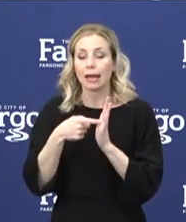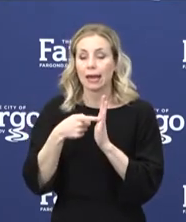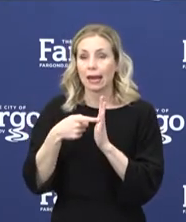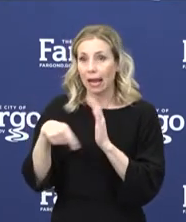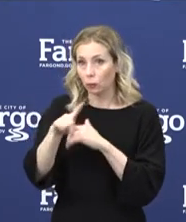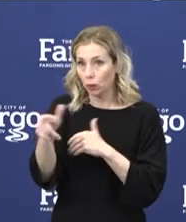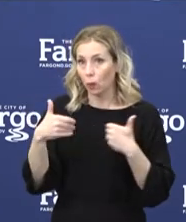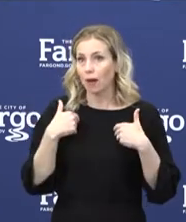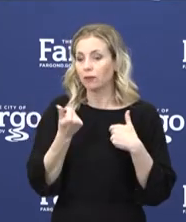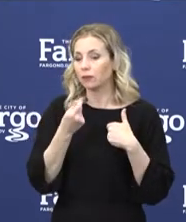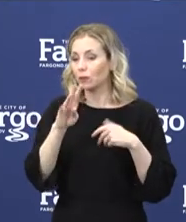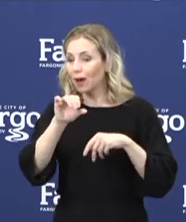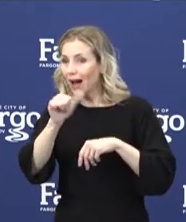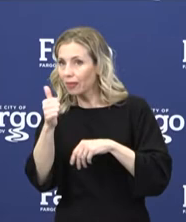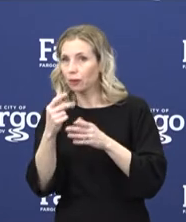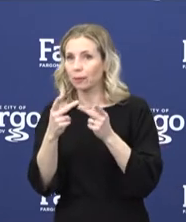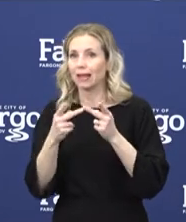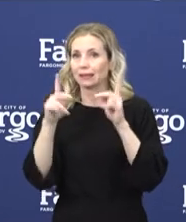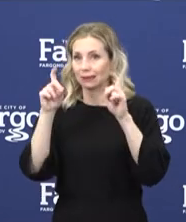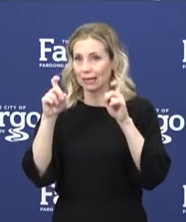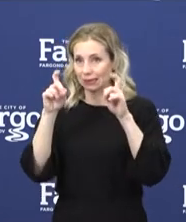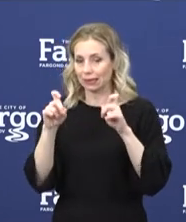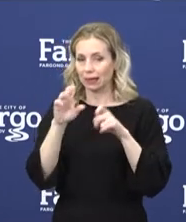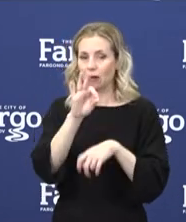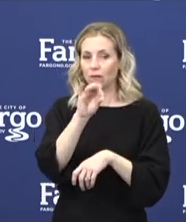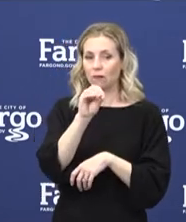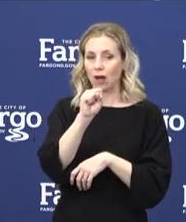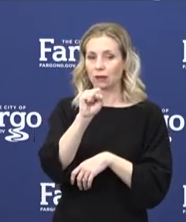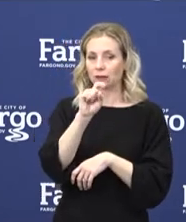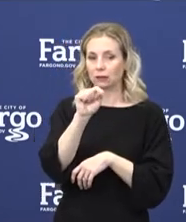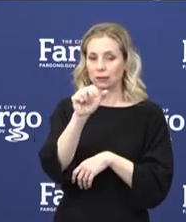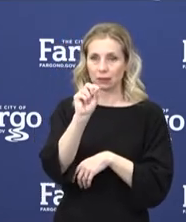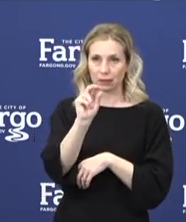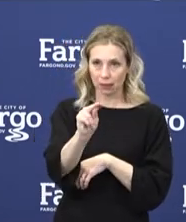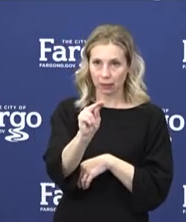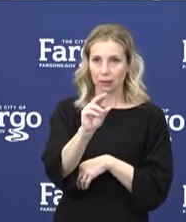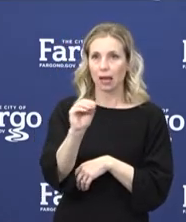have on-site testing in Fawston and Detroit Lakes as well.